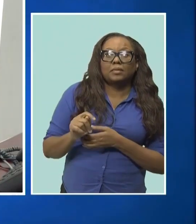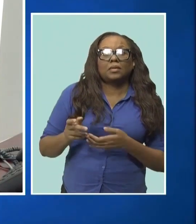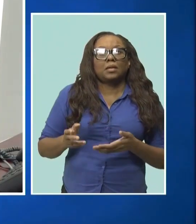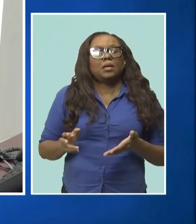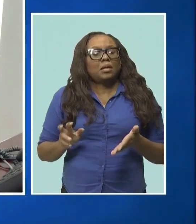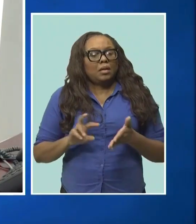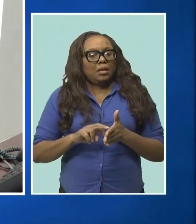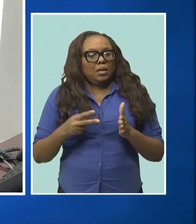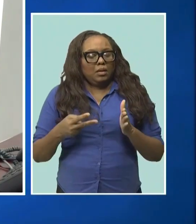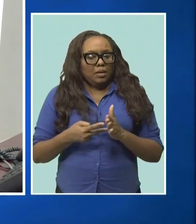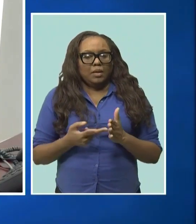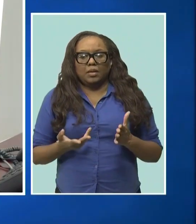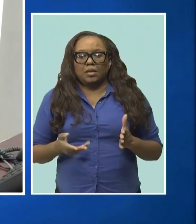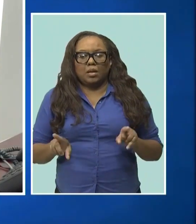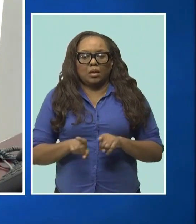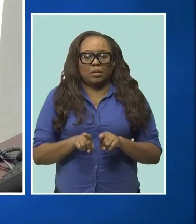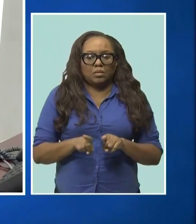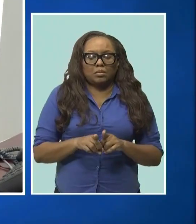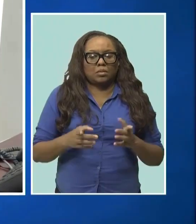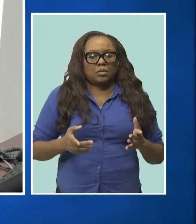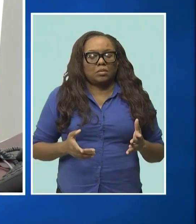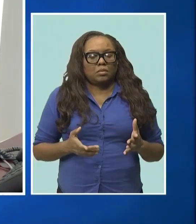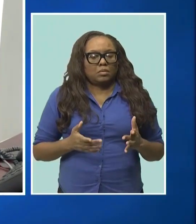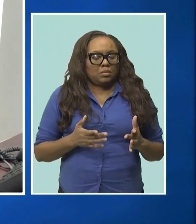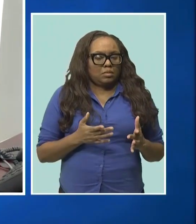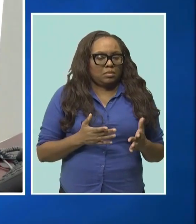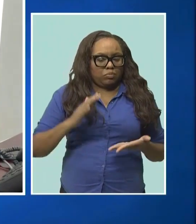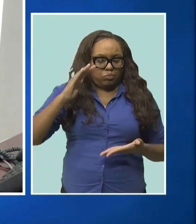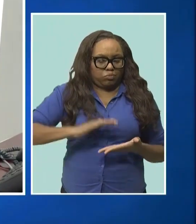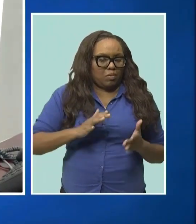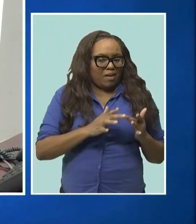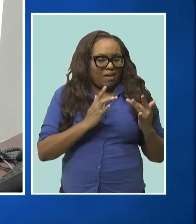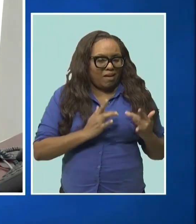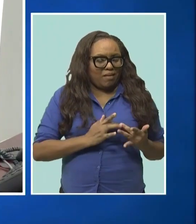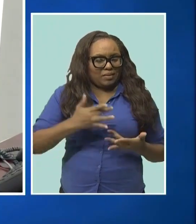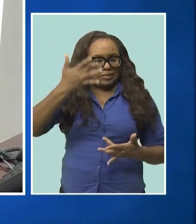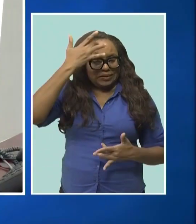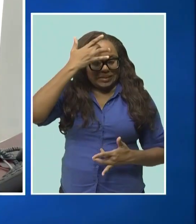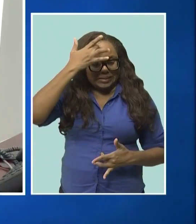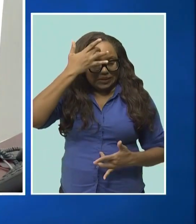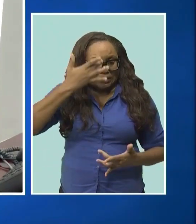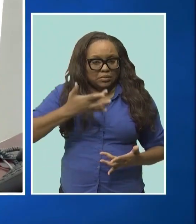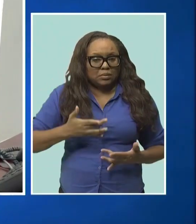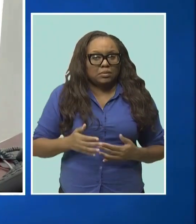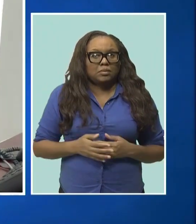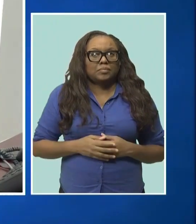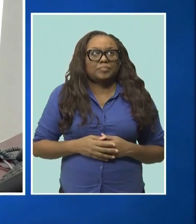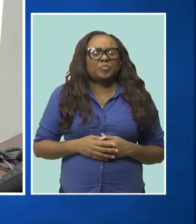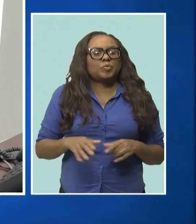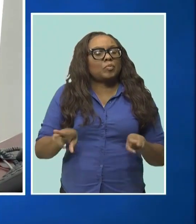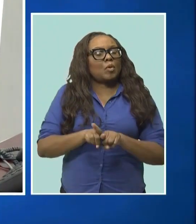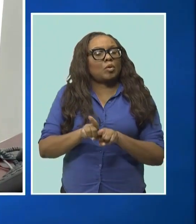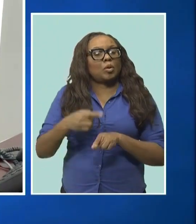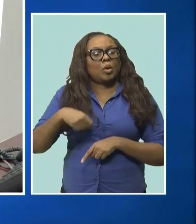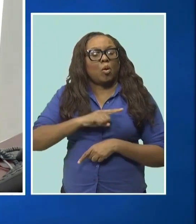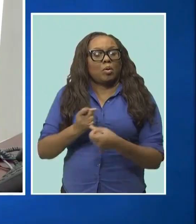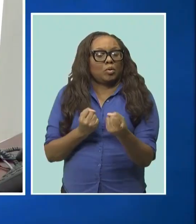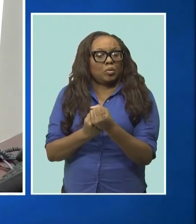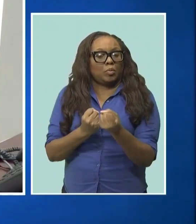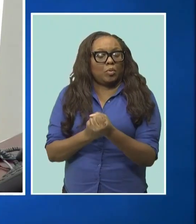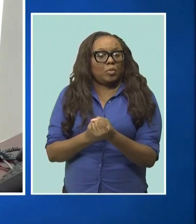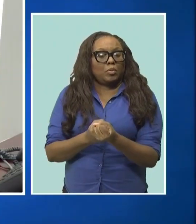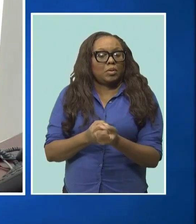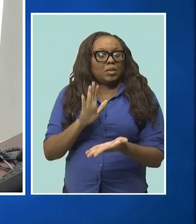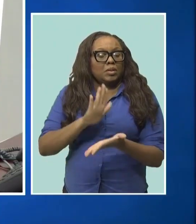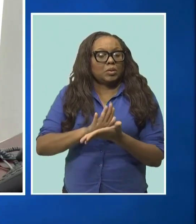And we have worked with the Ministry of Education with respect to the school nutrition policy. So I think